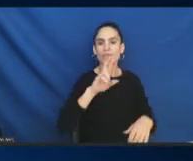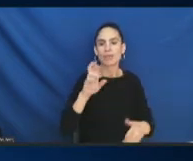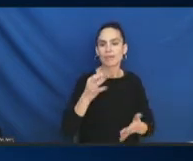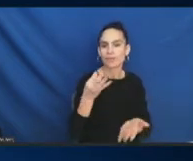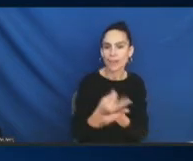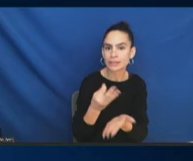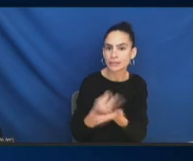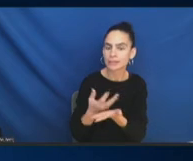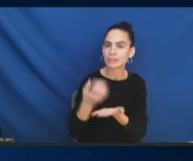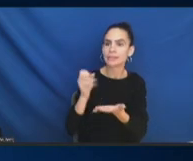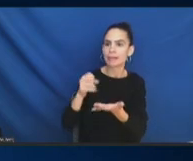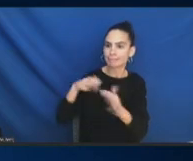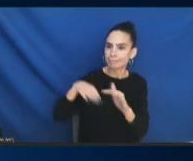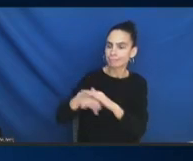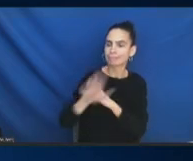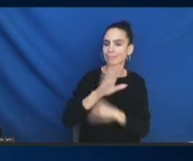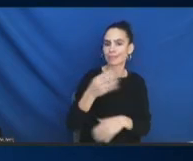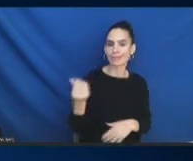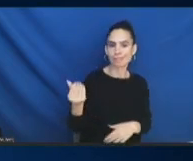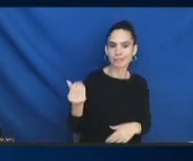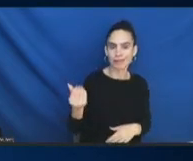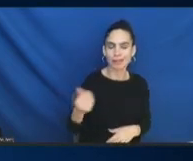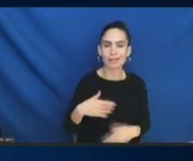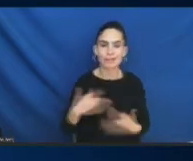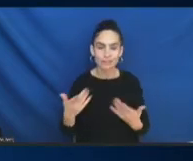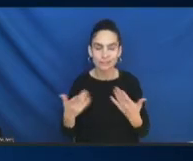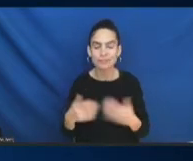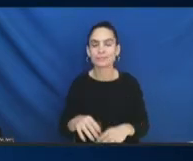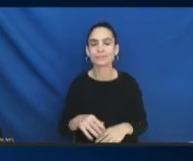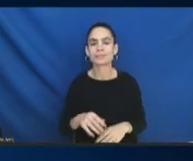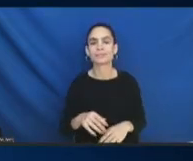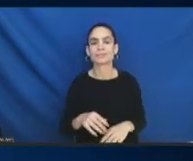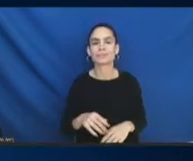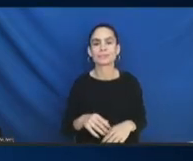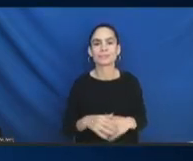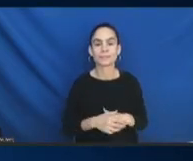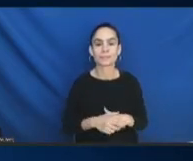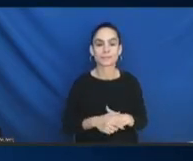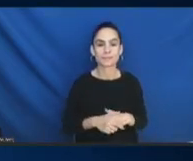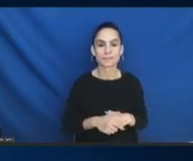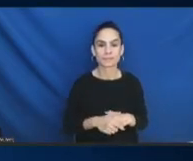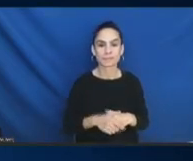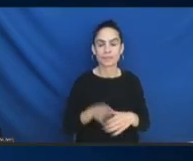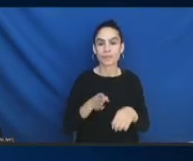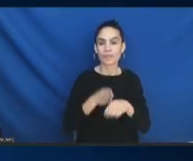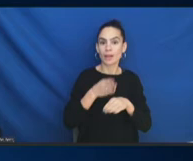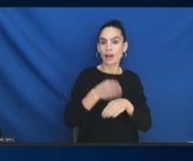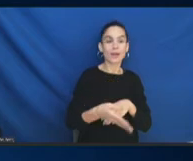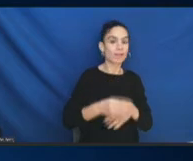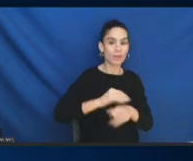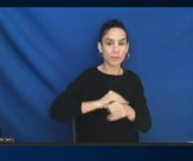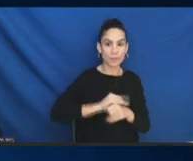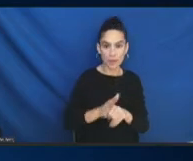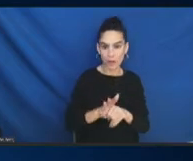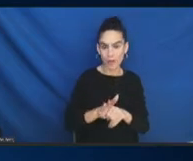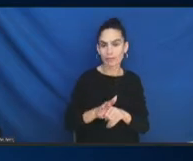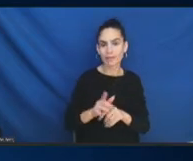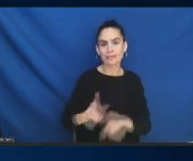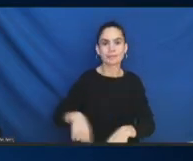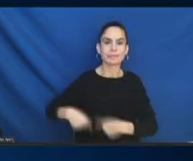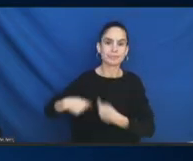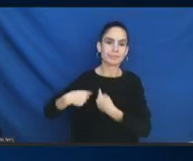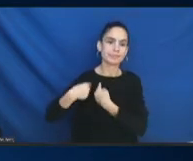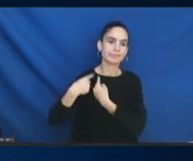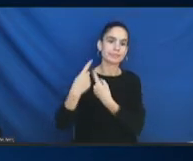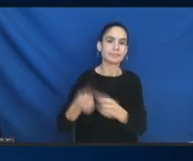critical issue. While we talk about economic recovery after COVID, it's a longstanding issue and would love to be able to